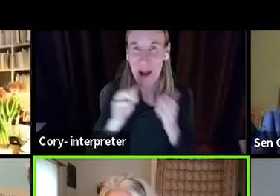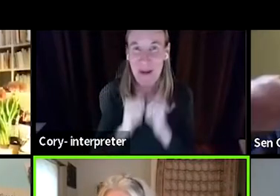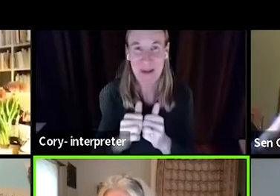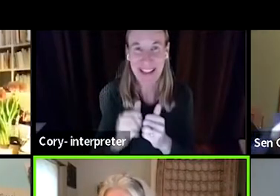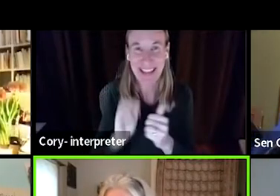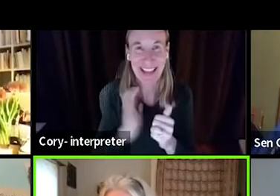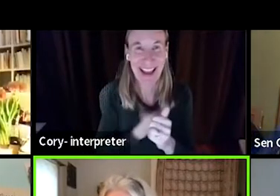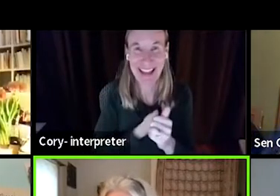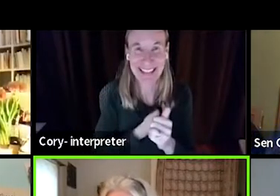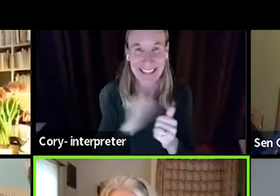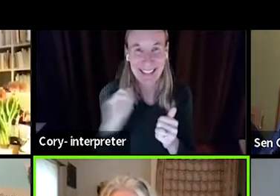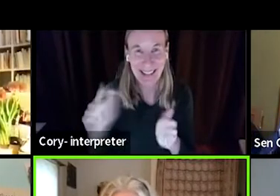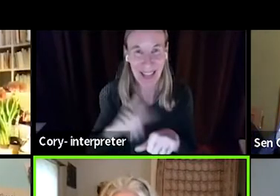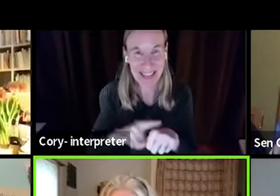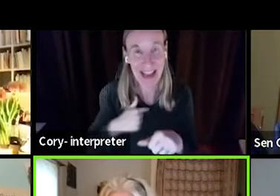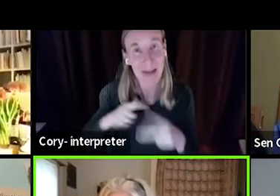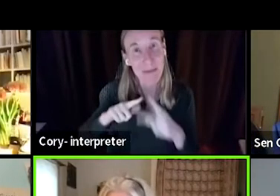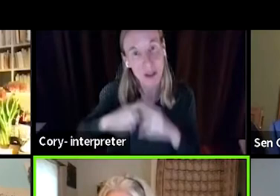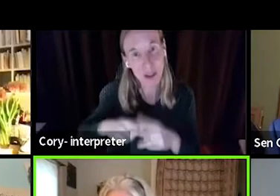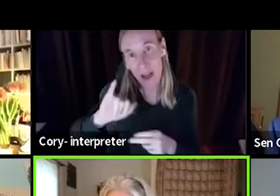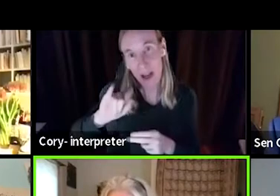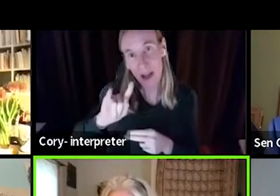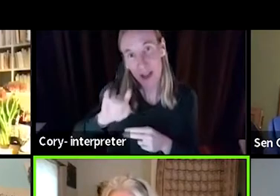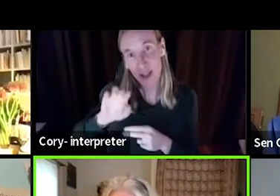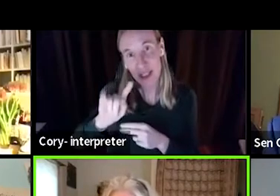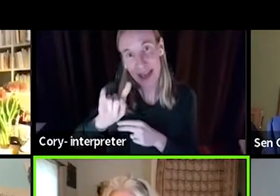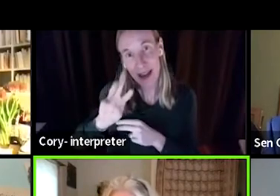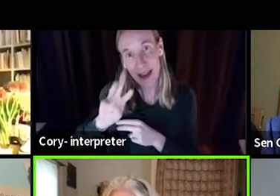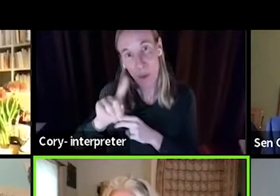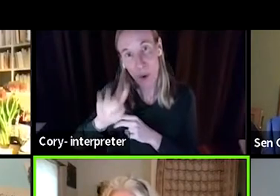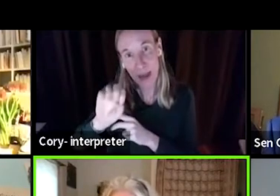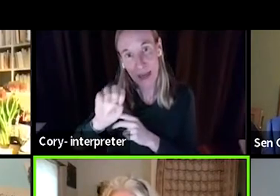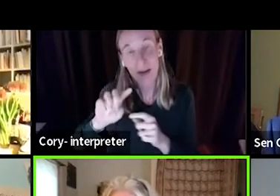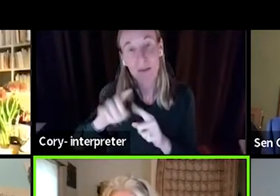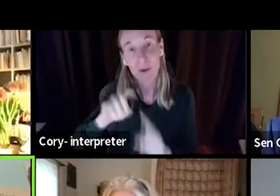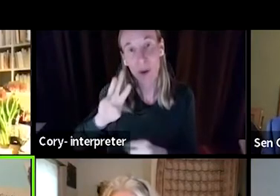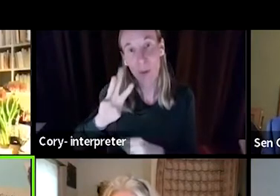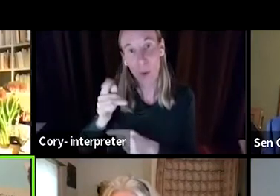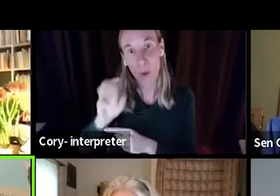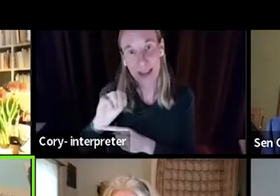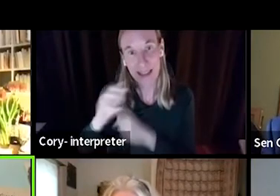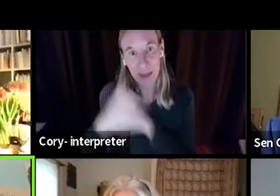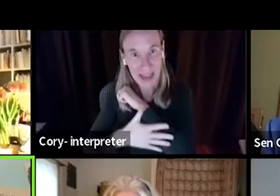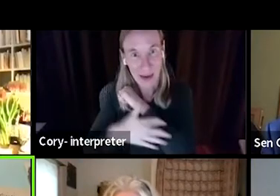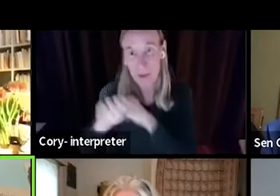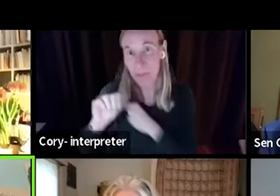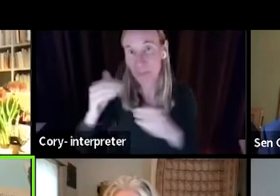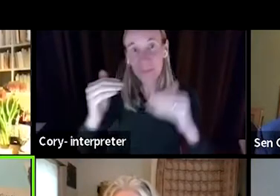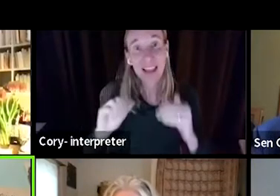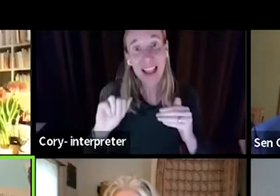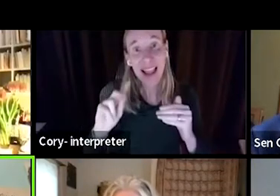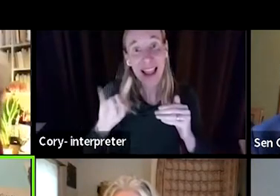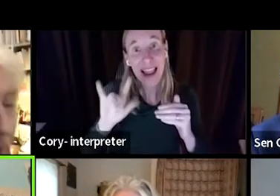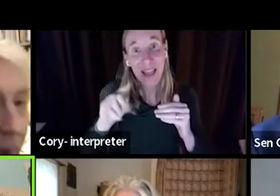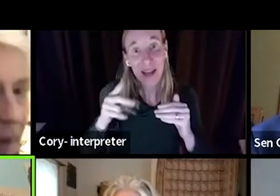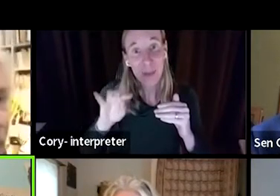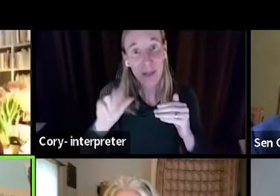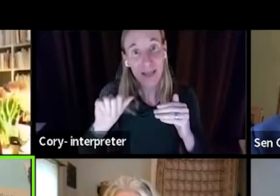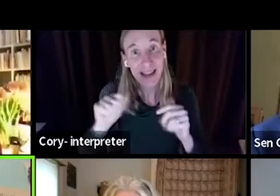So we'll start off. I'm Jeanette white from Wyndham County. Hi, I'm Anthony from Washington County.